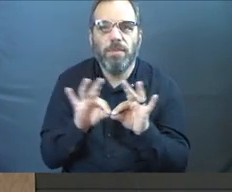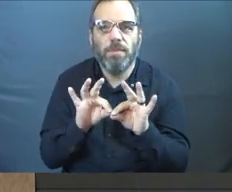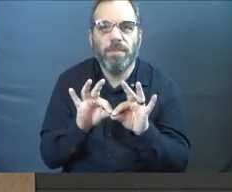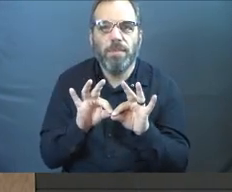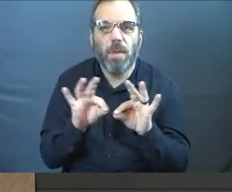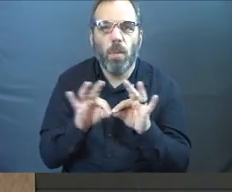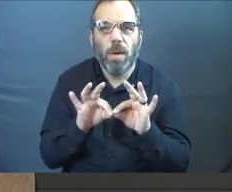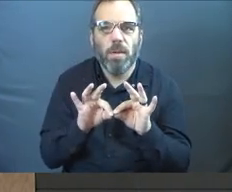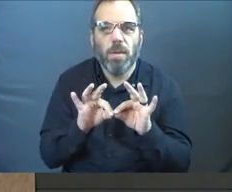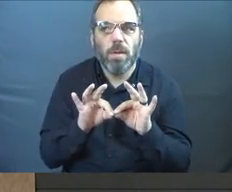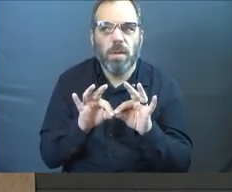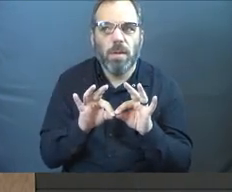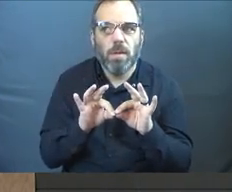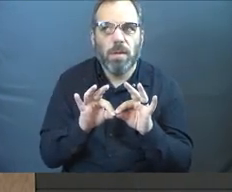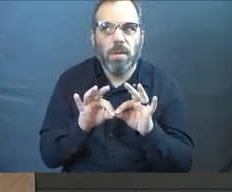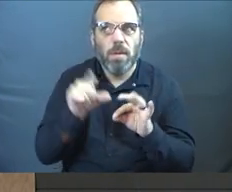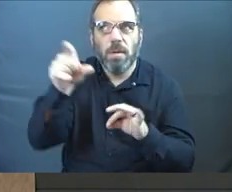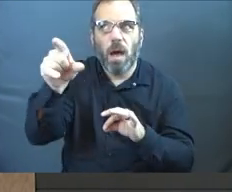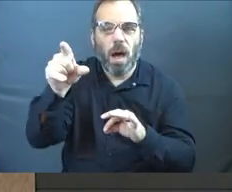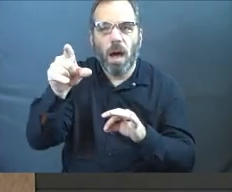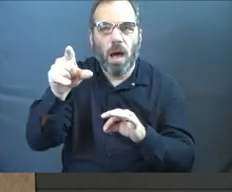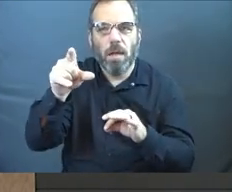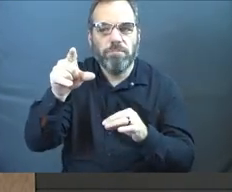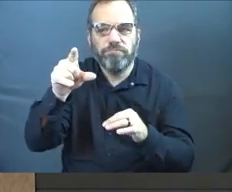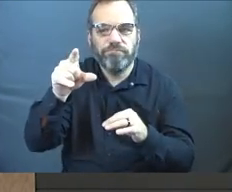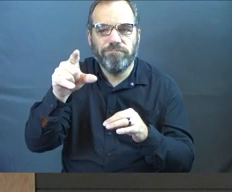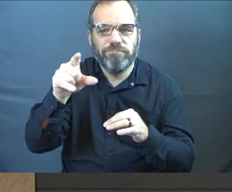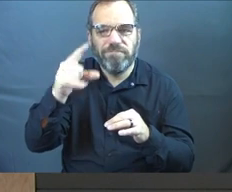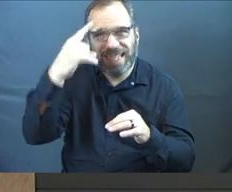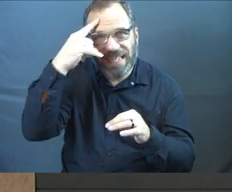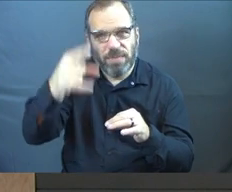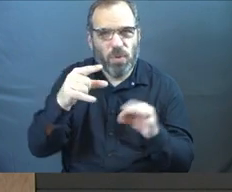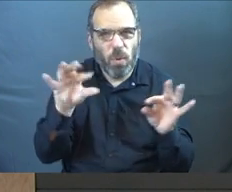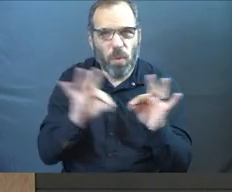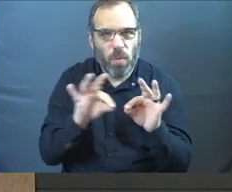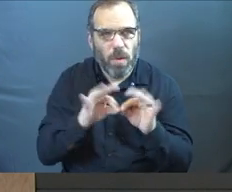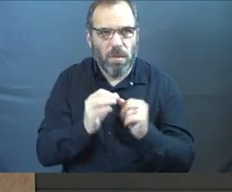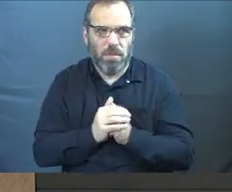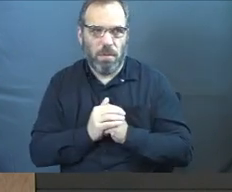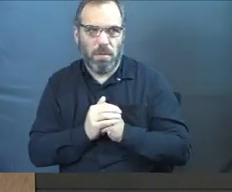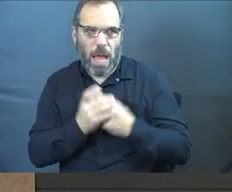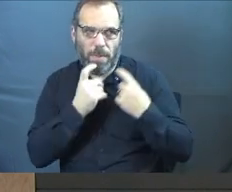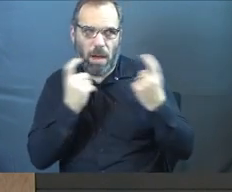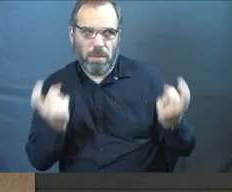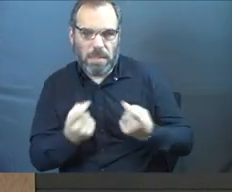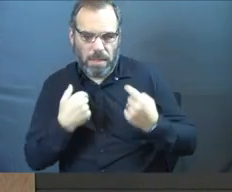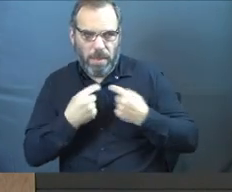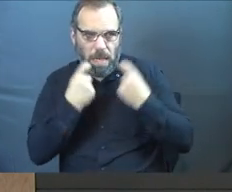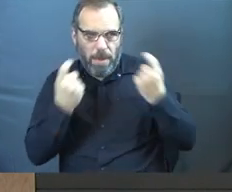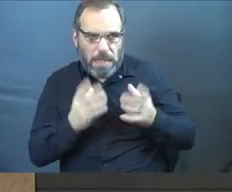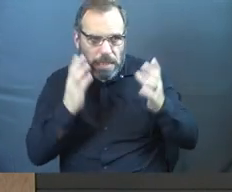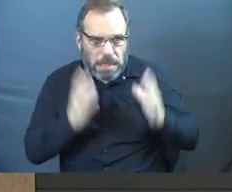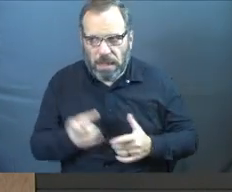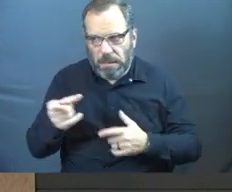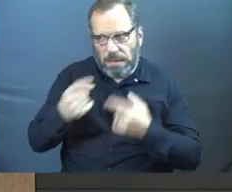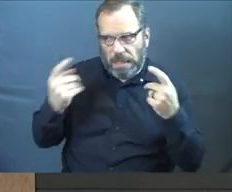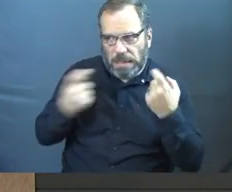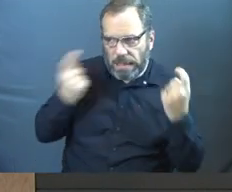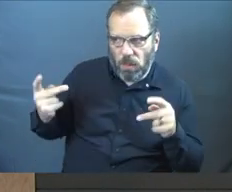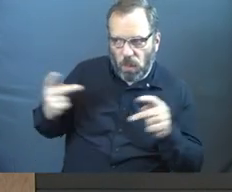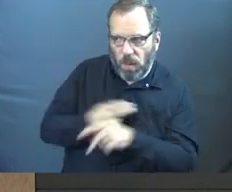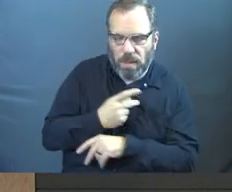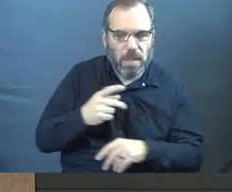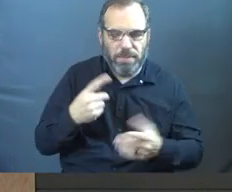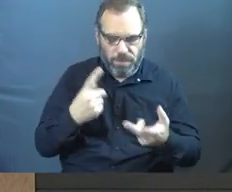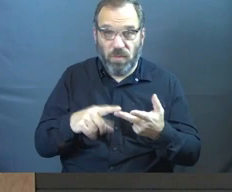God just considers you worthy. And you're like, well, what about sin? And I'm a sinner. And some people have sinned worse than others.